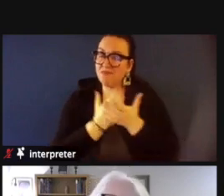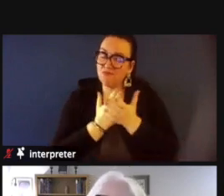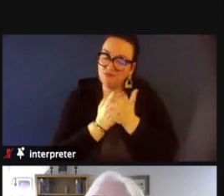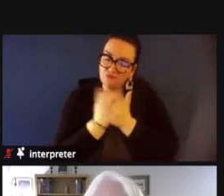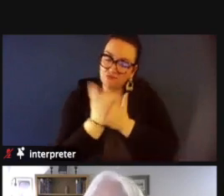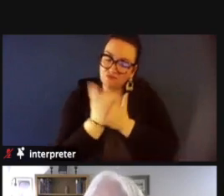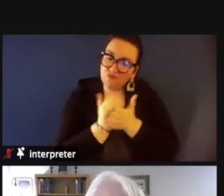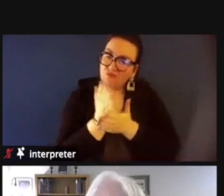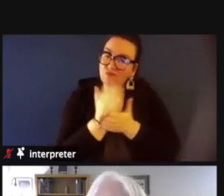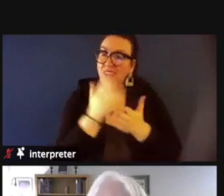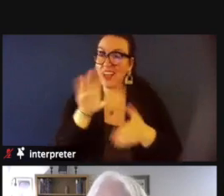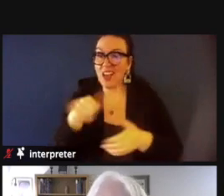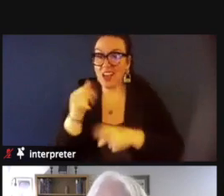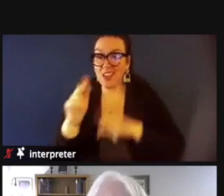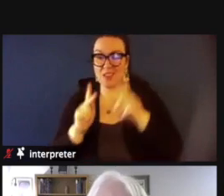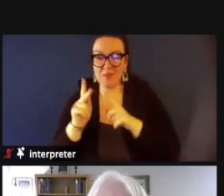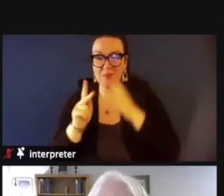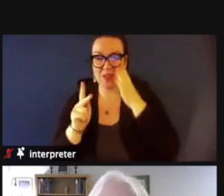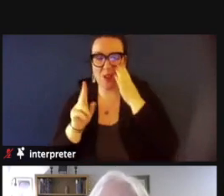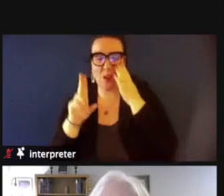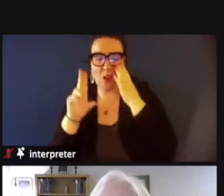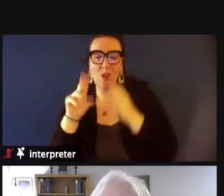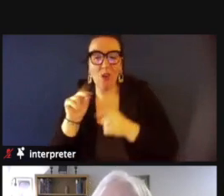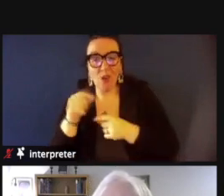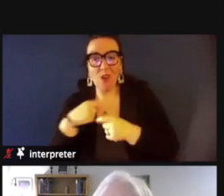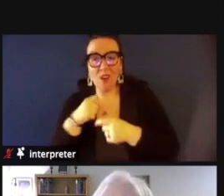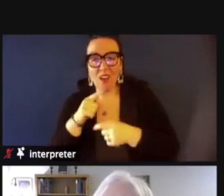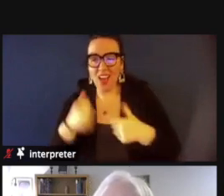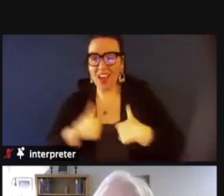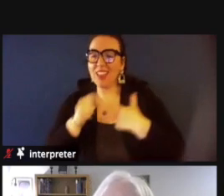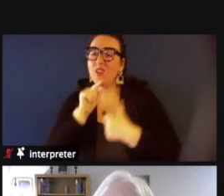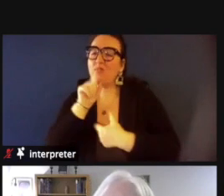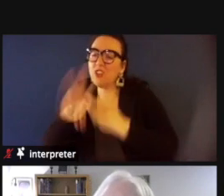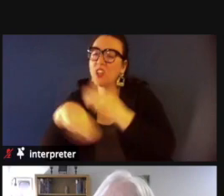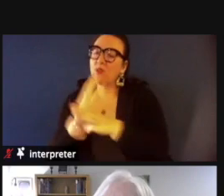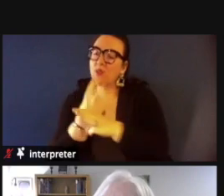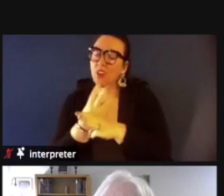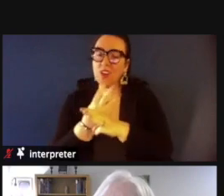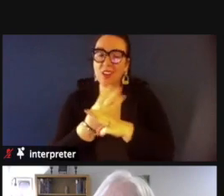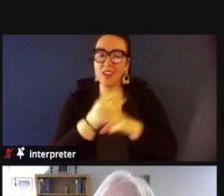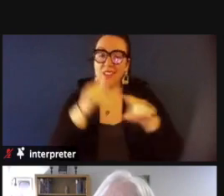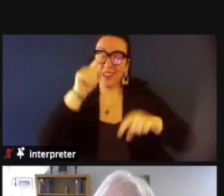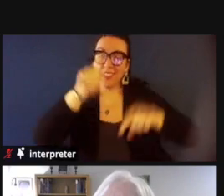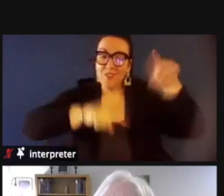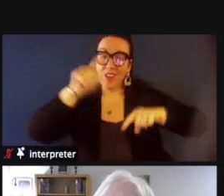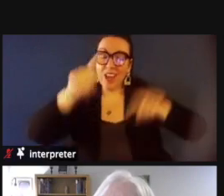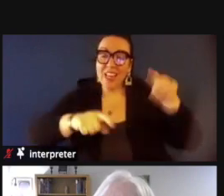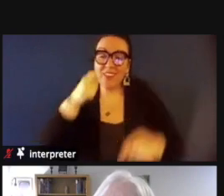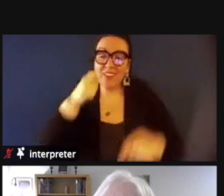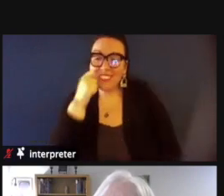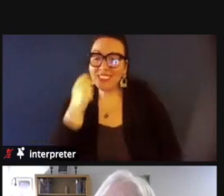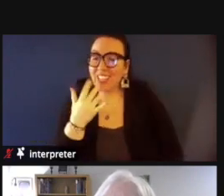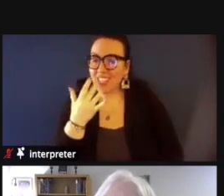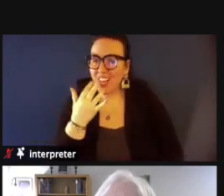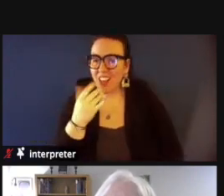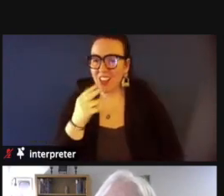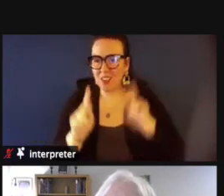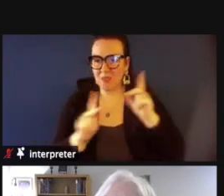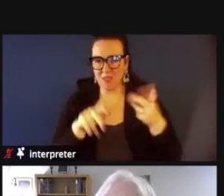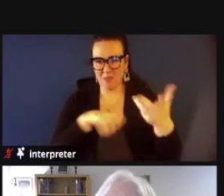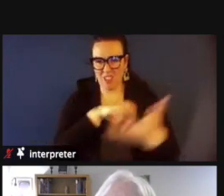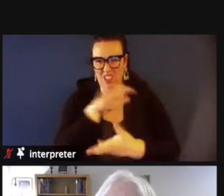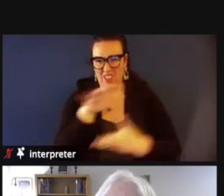they really live the real reality the variety of our skin tones can confuse bemuse delight